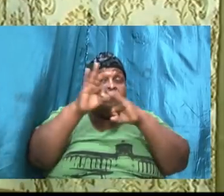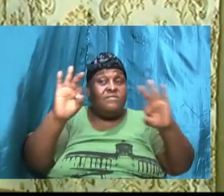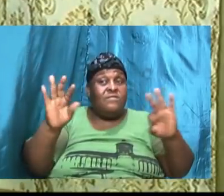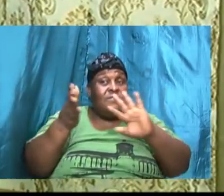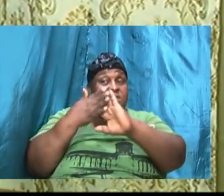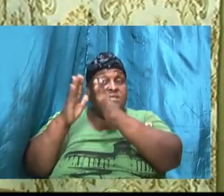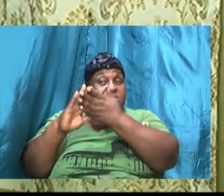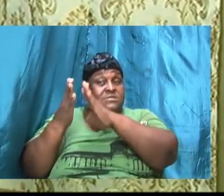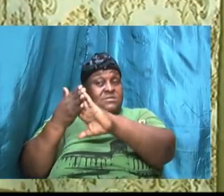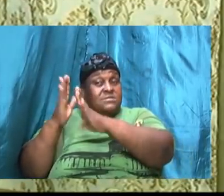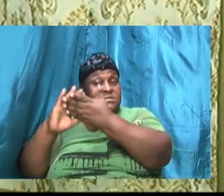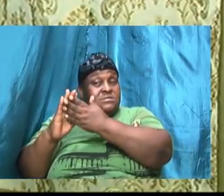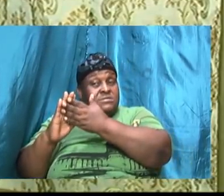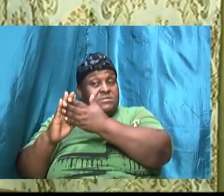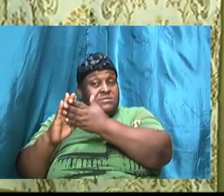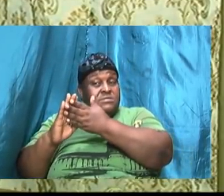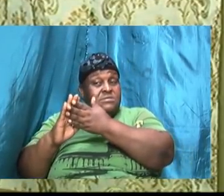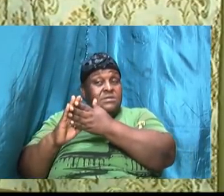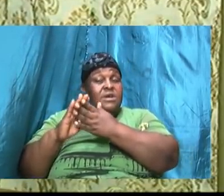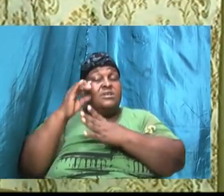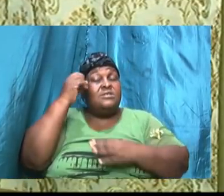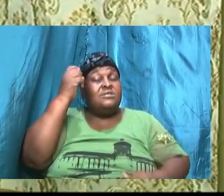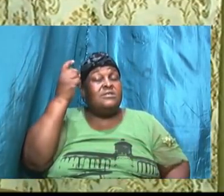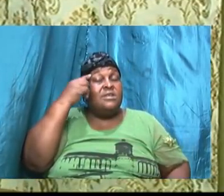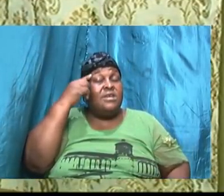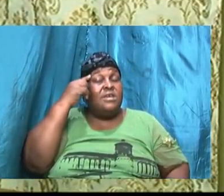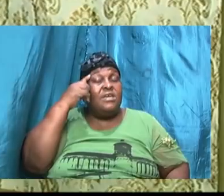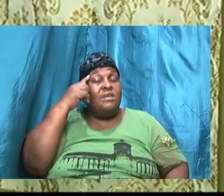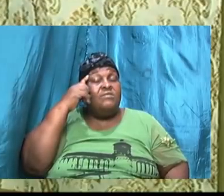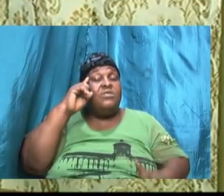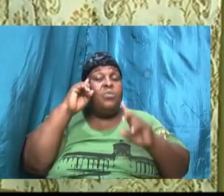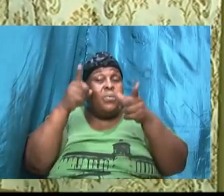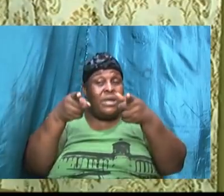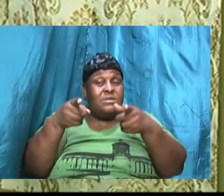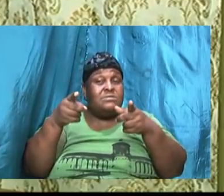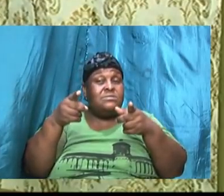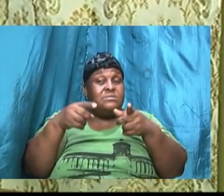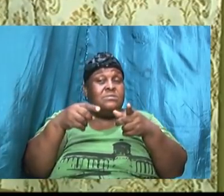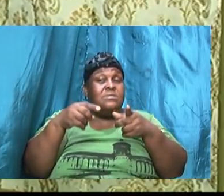David went with the 600 men